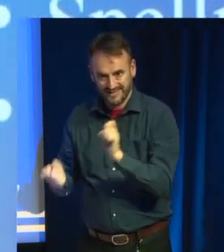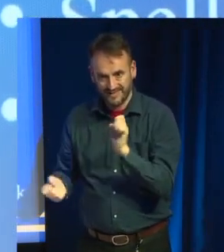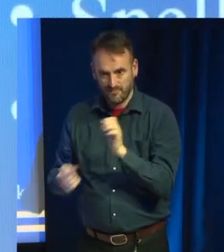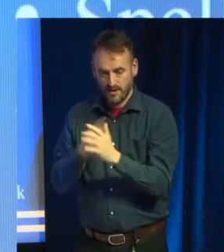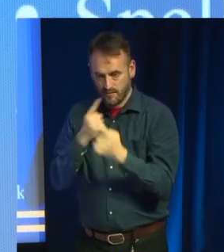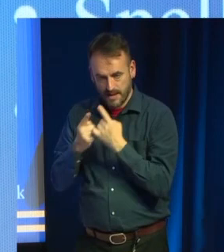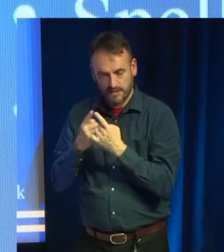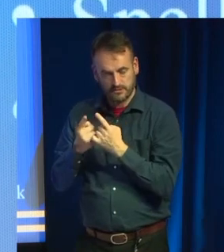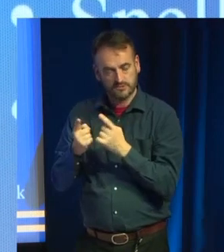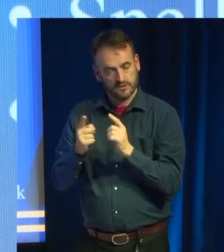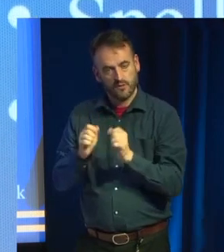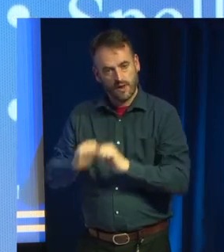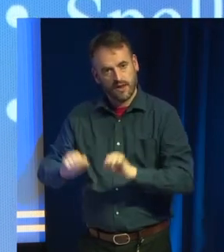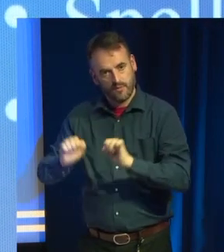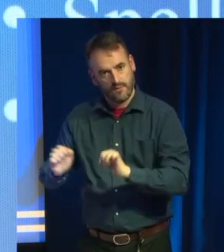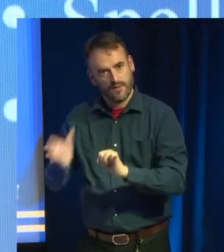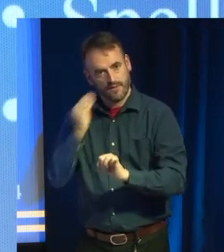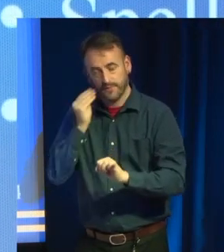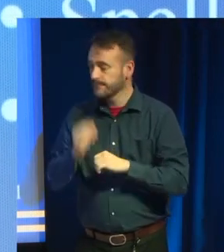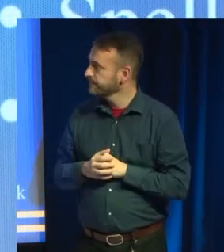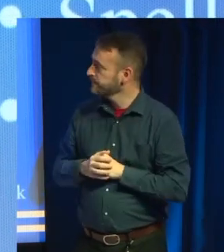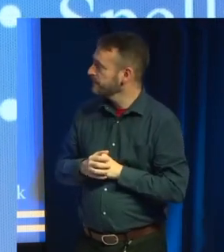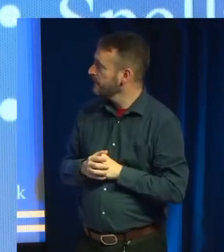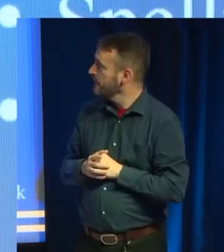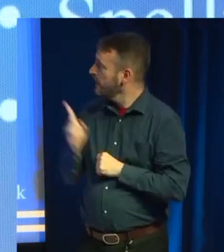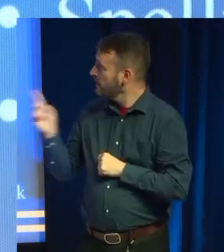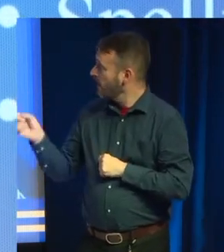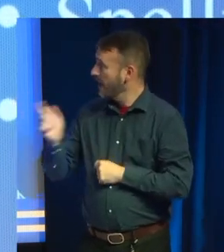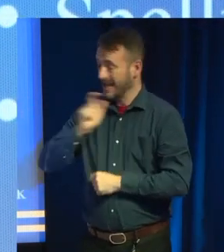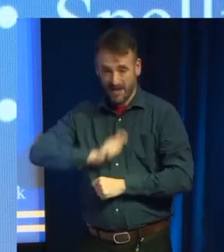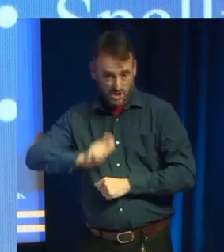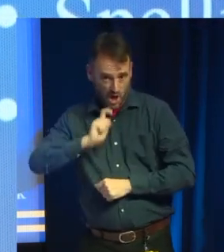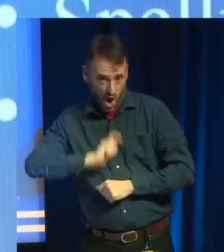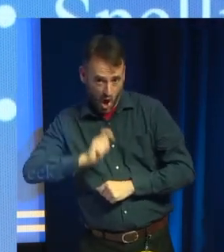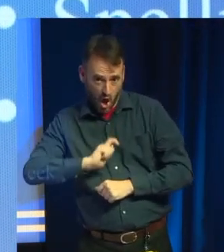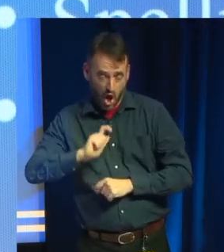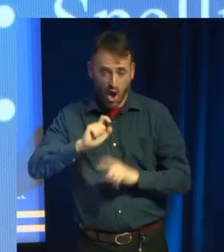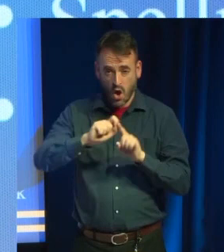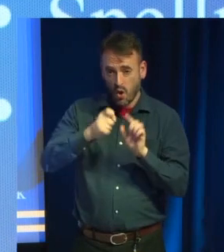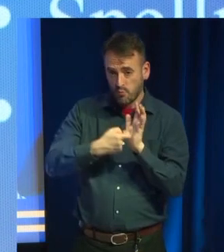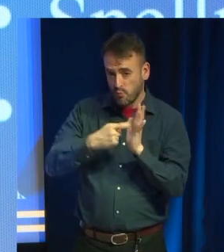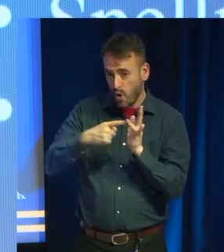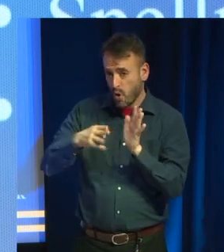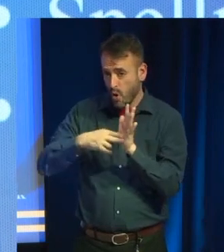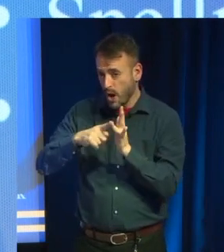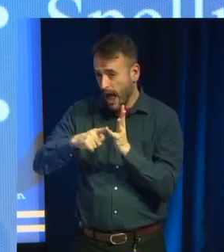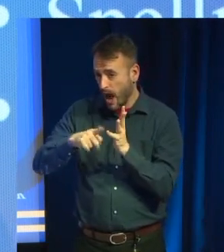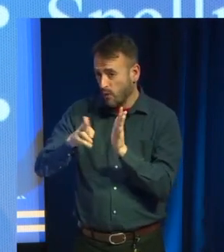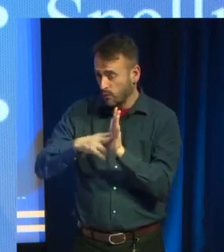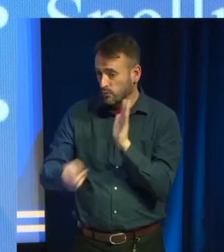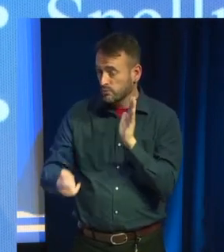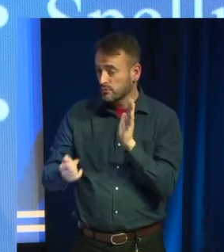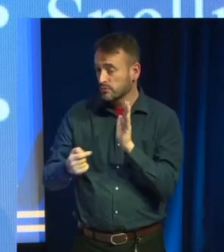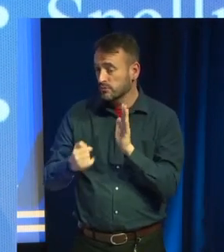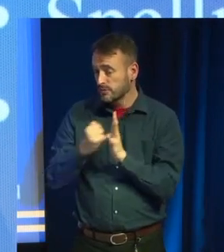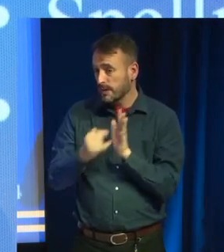Plurals, as I said, character pronouns, you've got to put those in. Homophones as well, and spelling out numbers. So, the Chicago Manual of